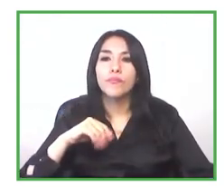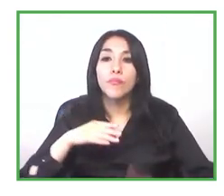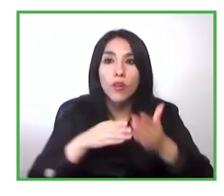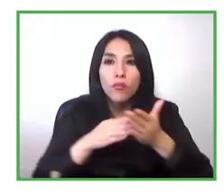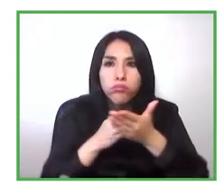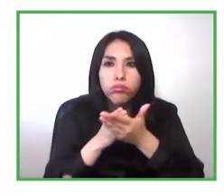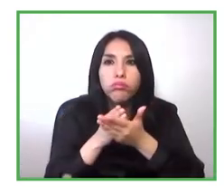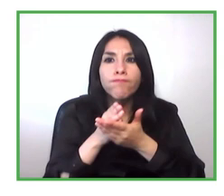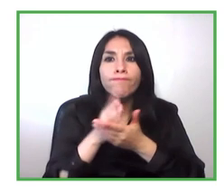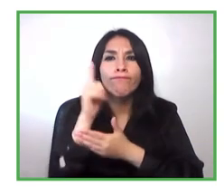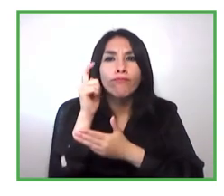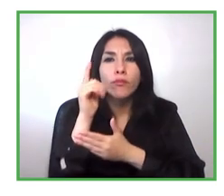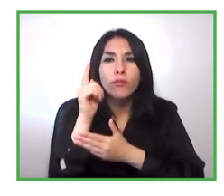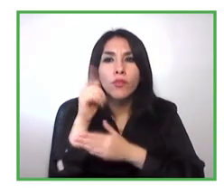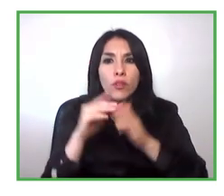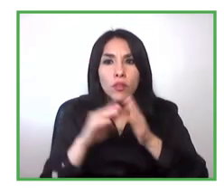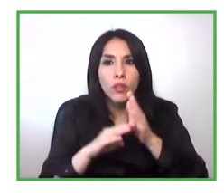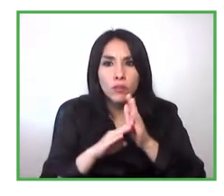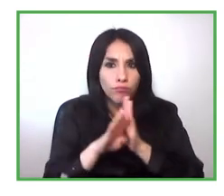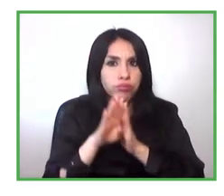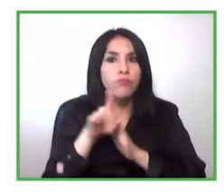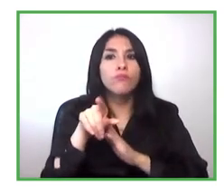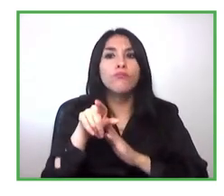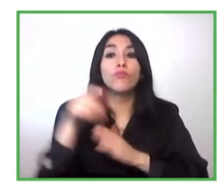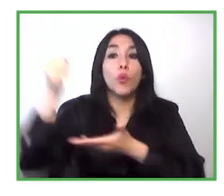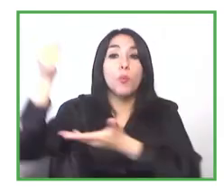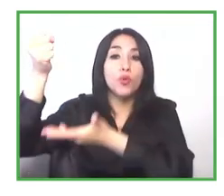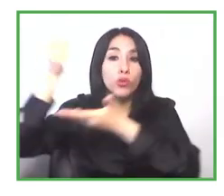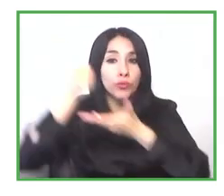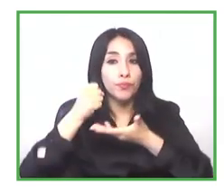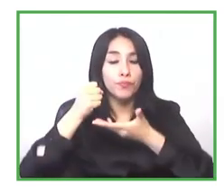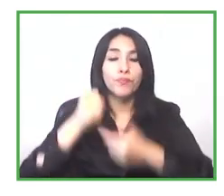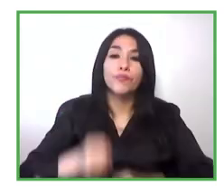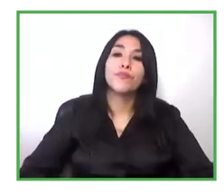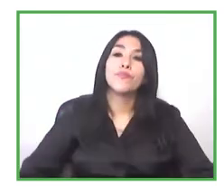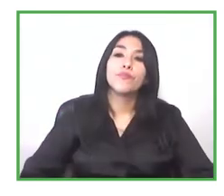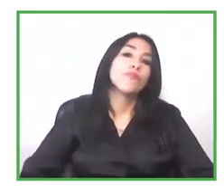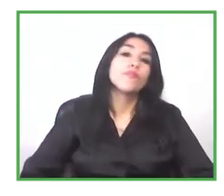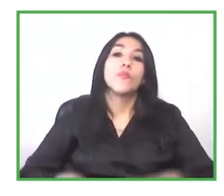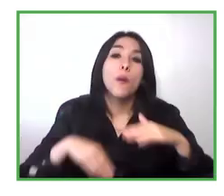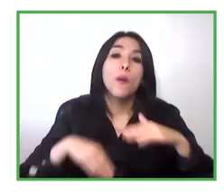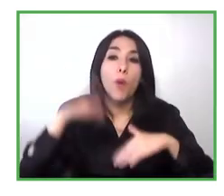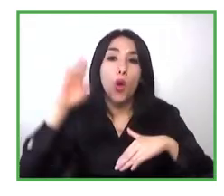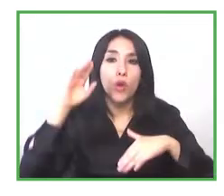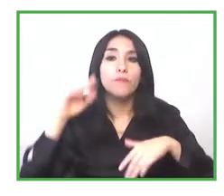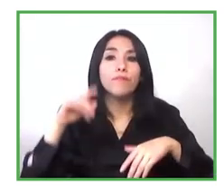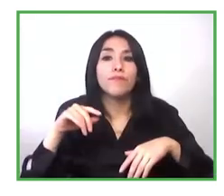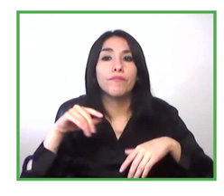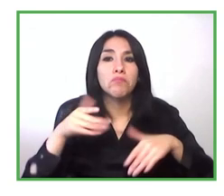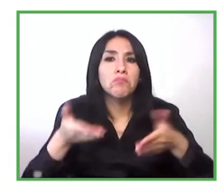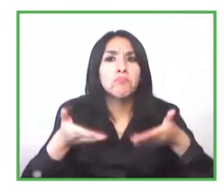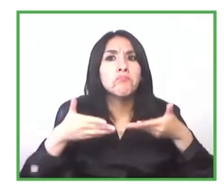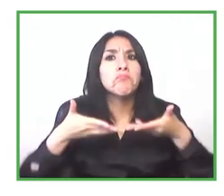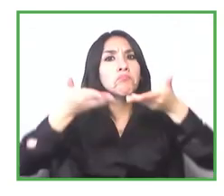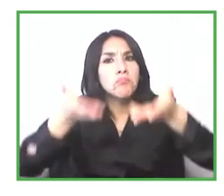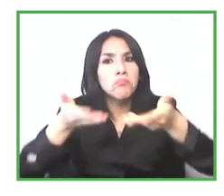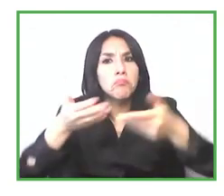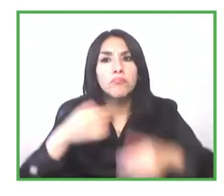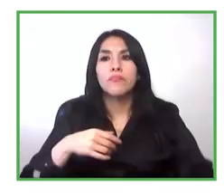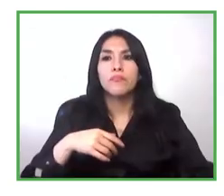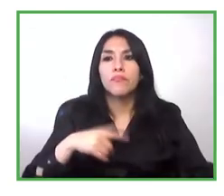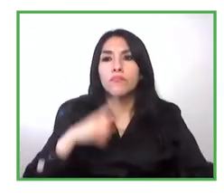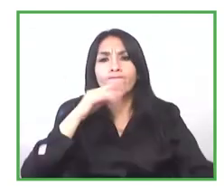services in matters of financing technical assistance and others that are provided so i would say that those were